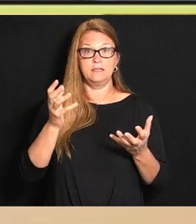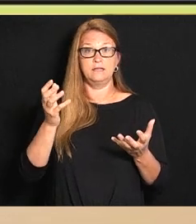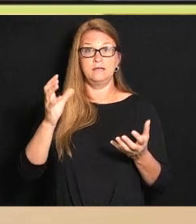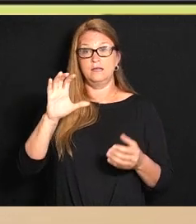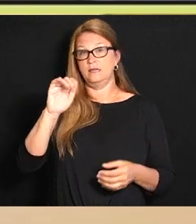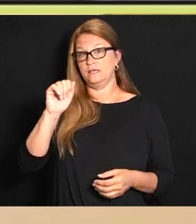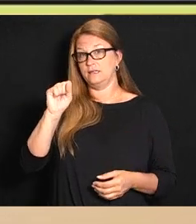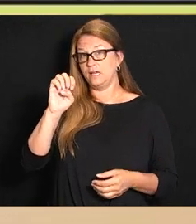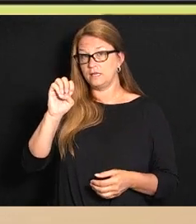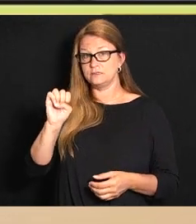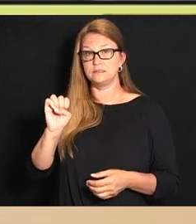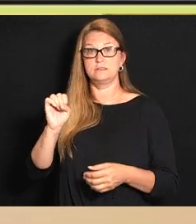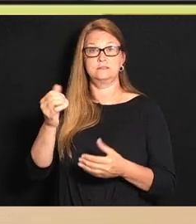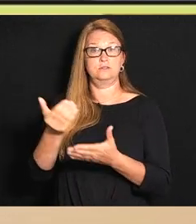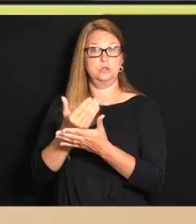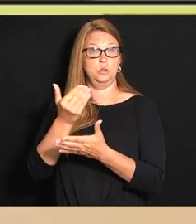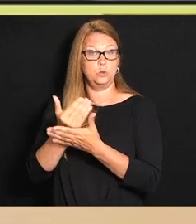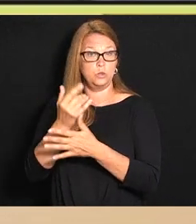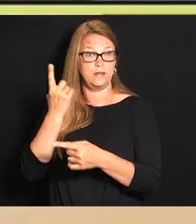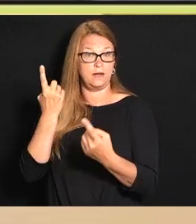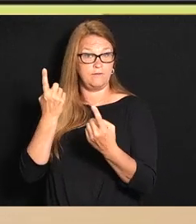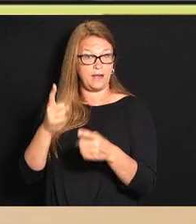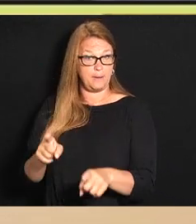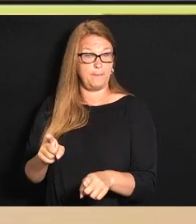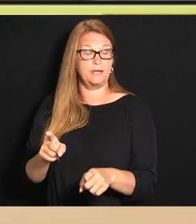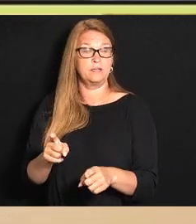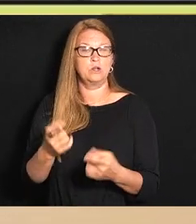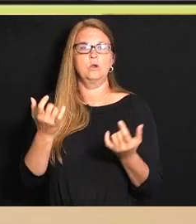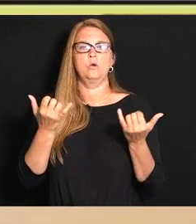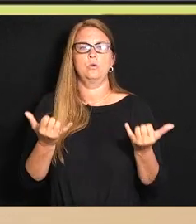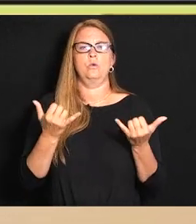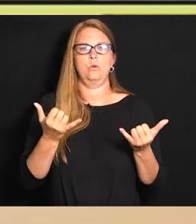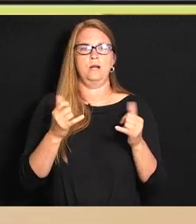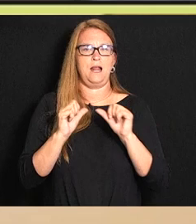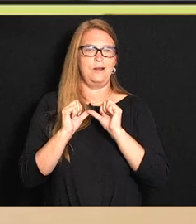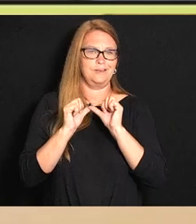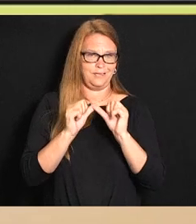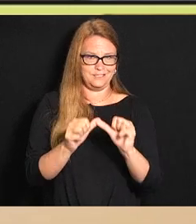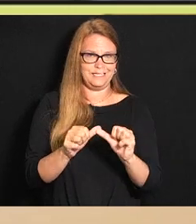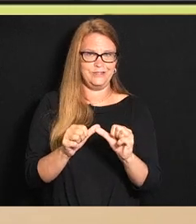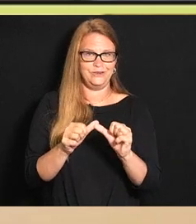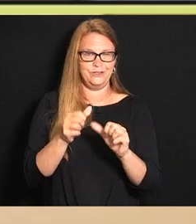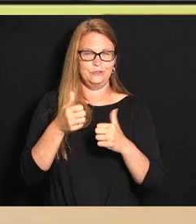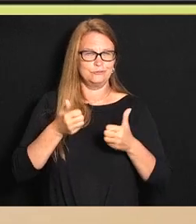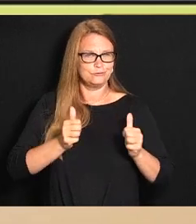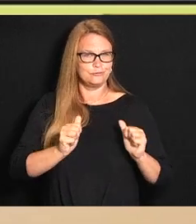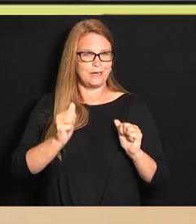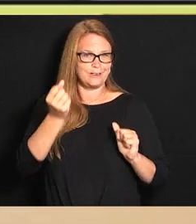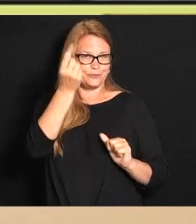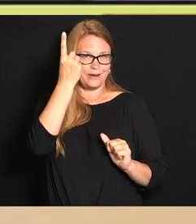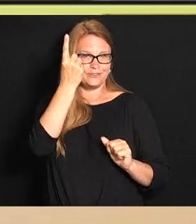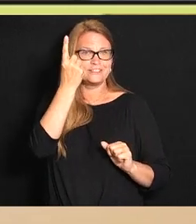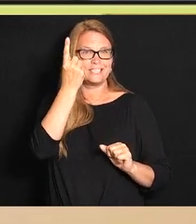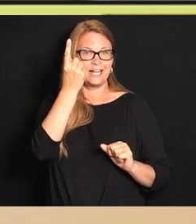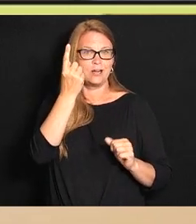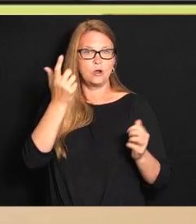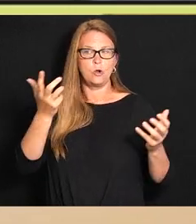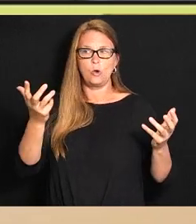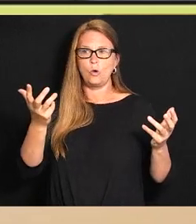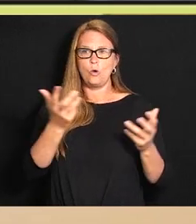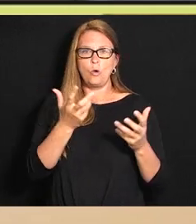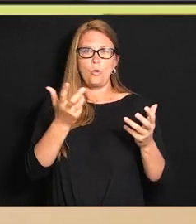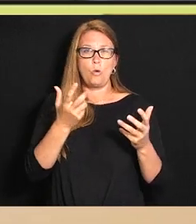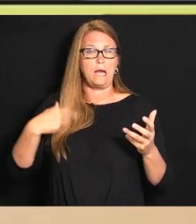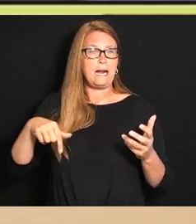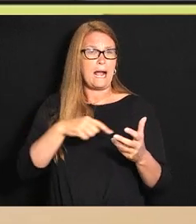through testing that we are continuing to try to understand what our dominant variants